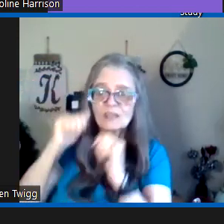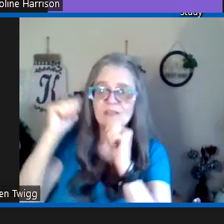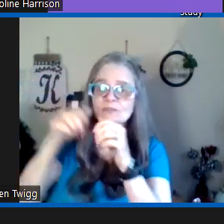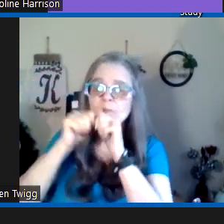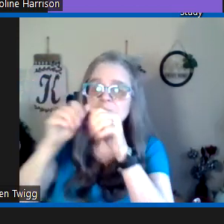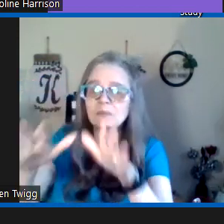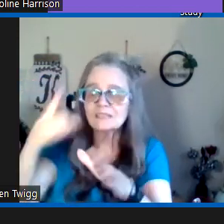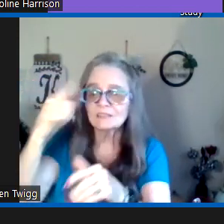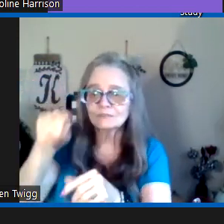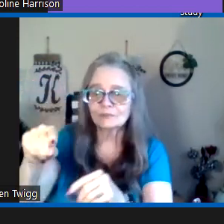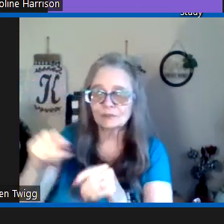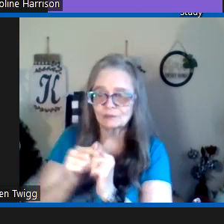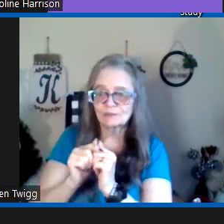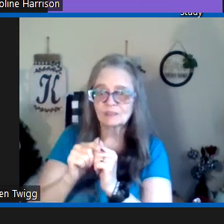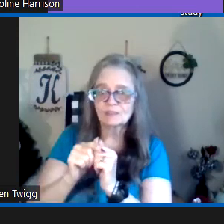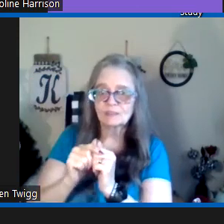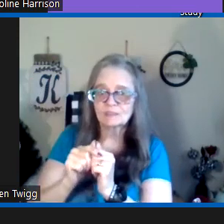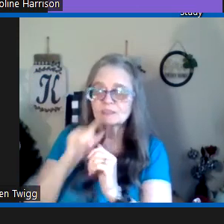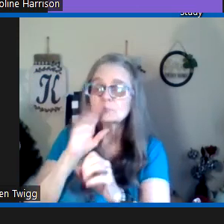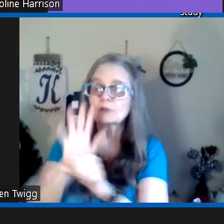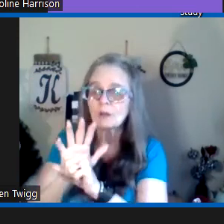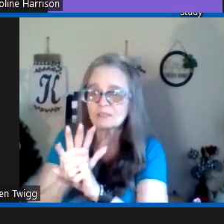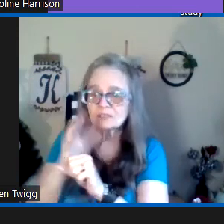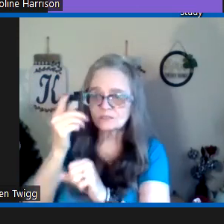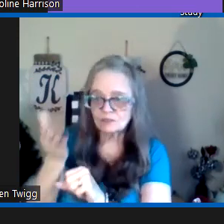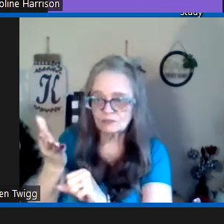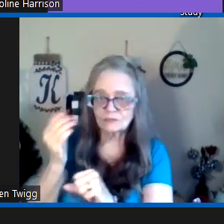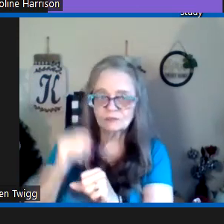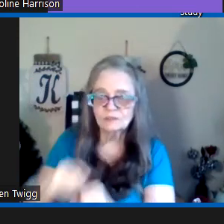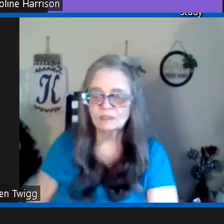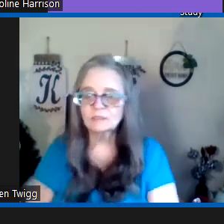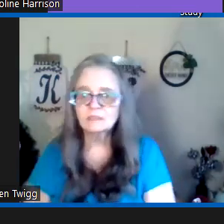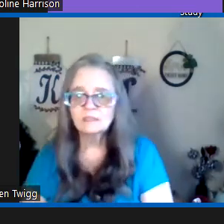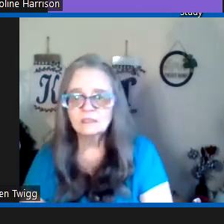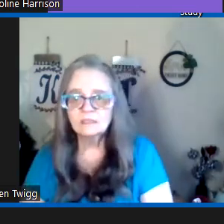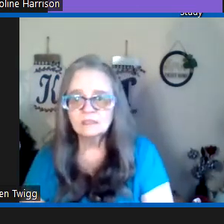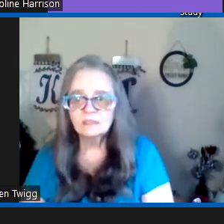is the vision this will be a blessing for you it's a promise to you